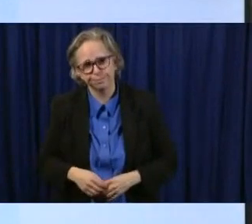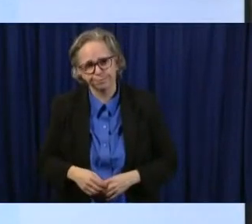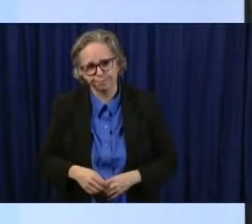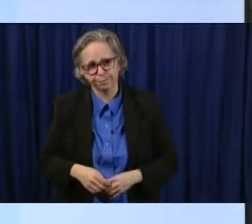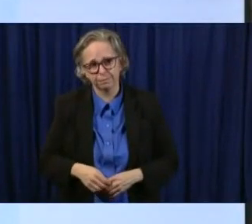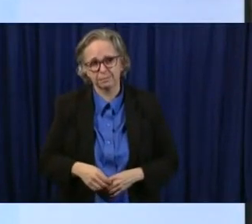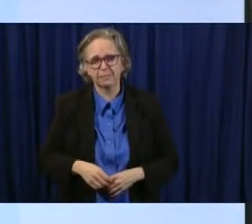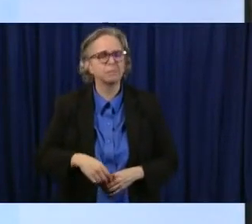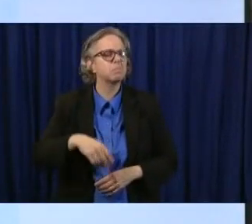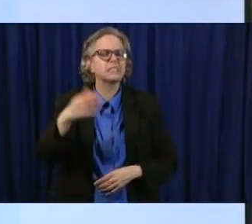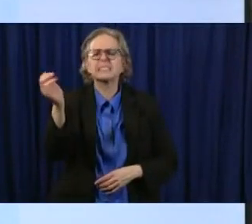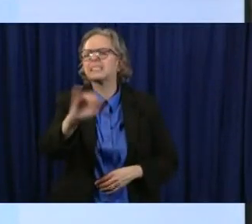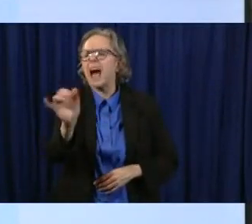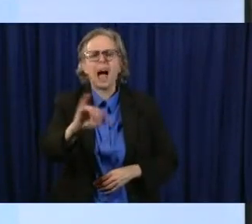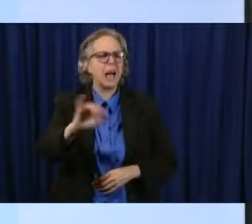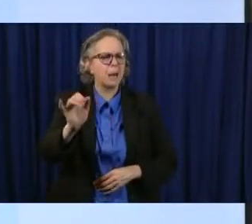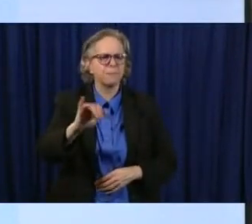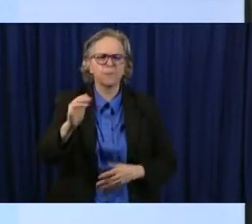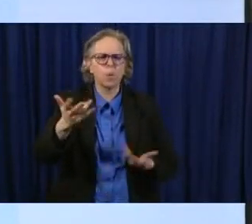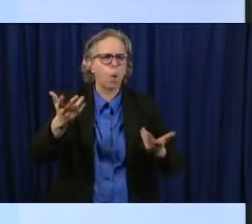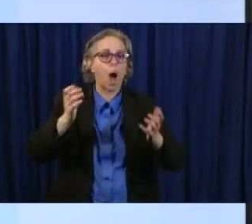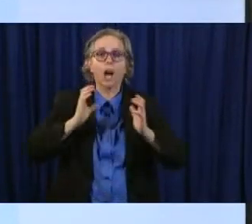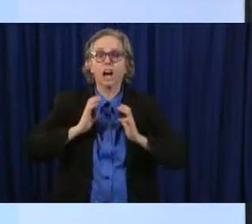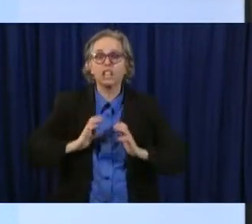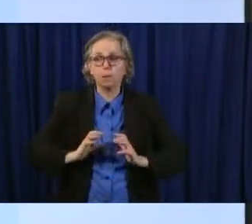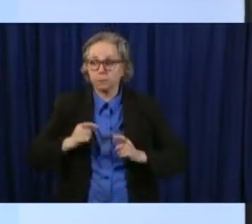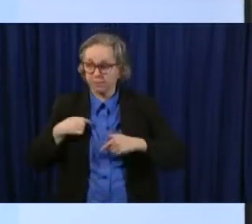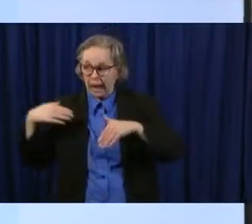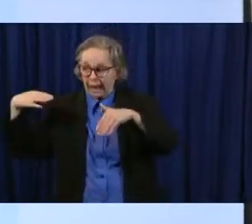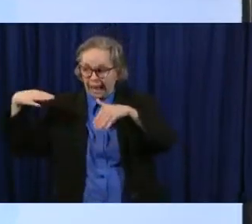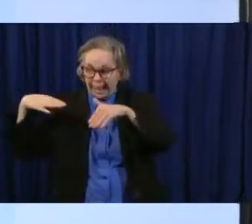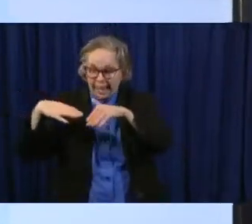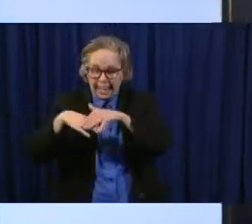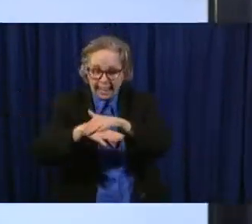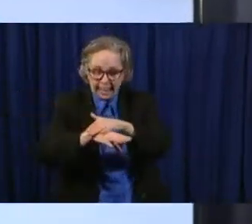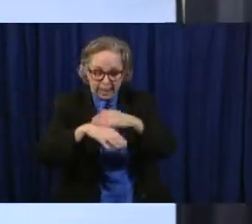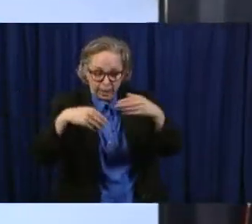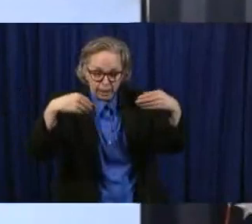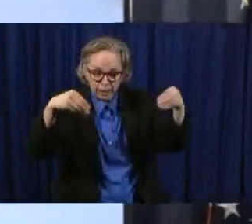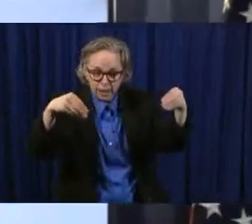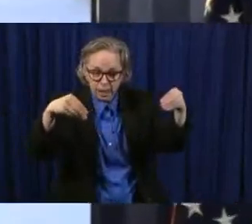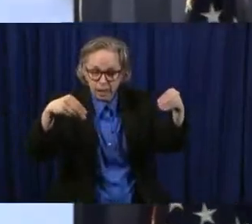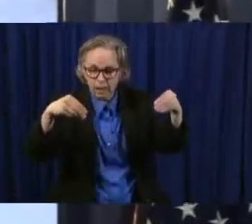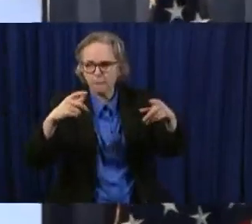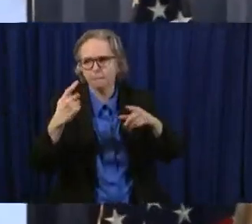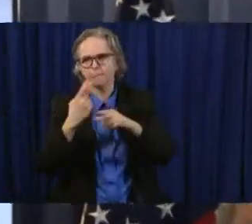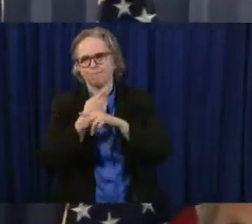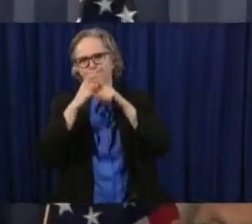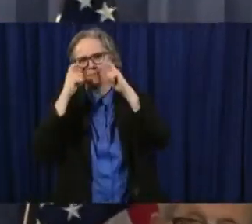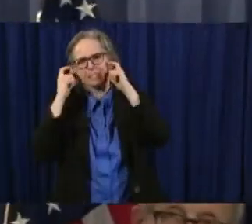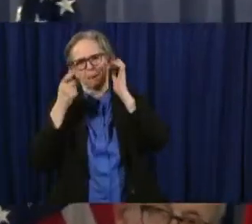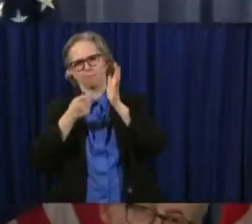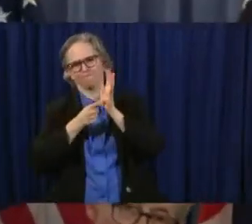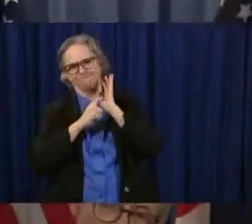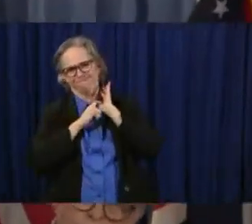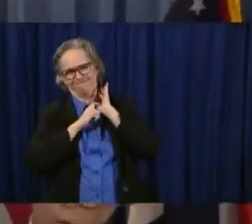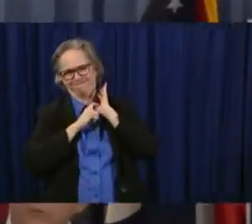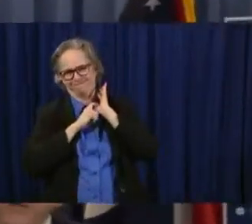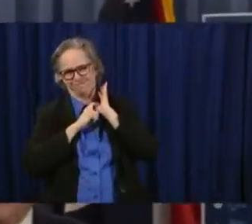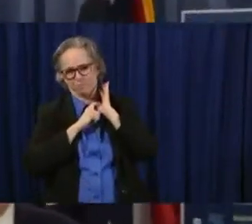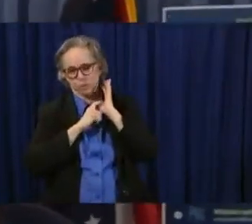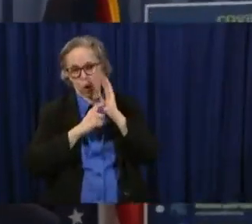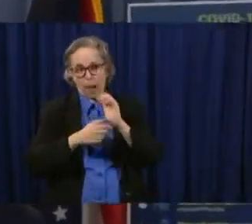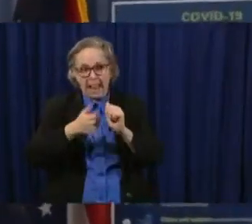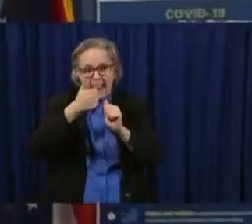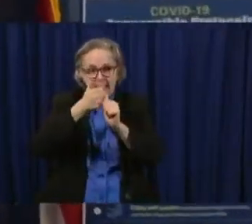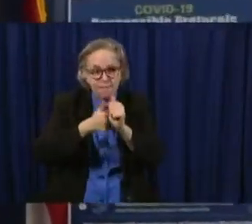uh, in regard to customers. So we encourage customer, we encourage every Ohioan when you're out in